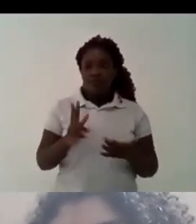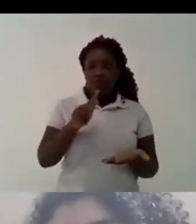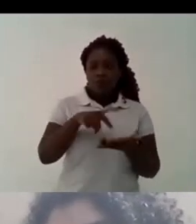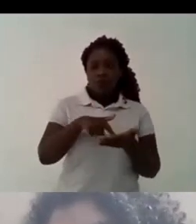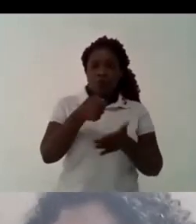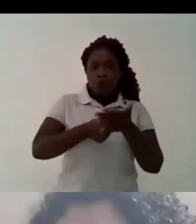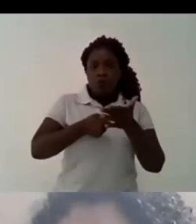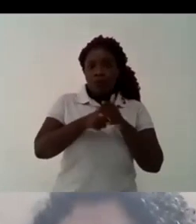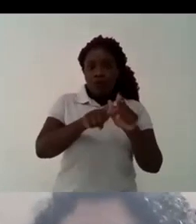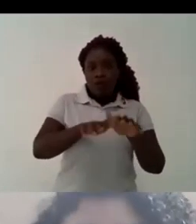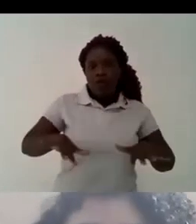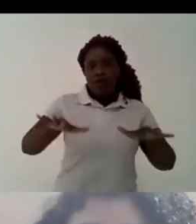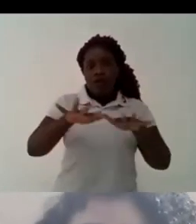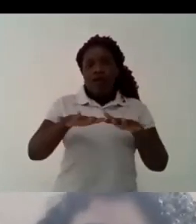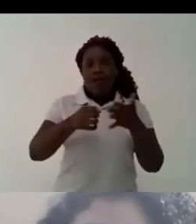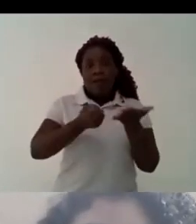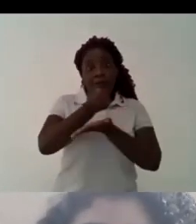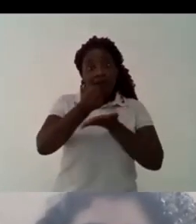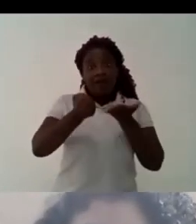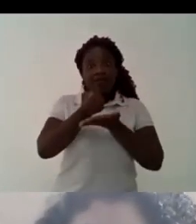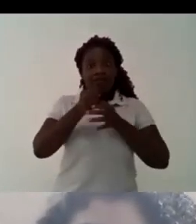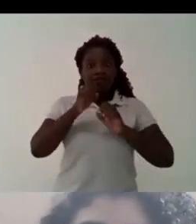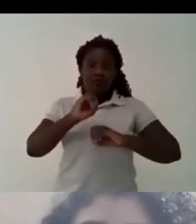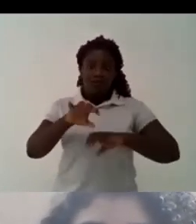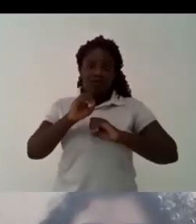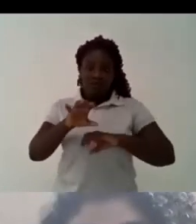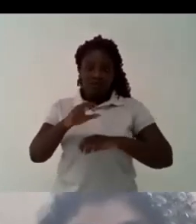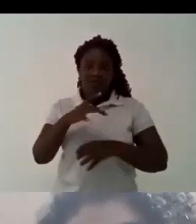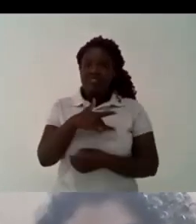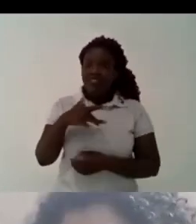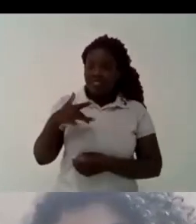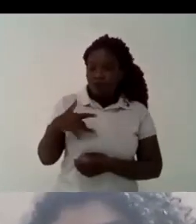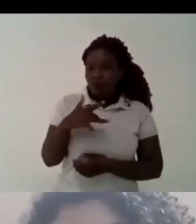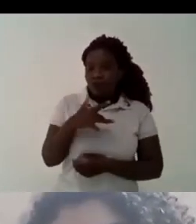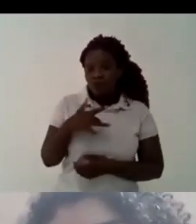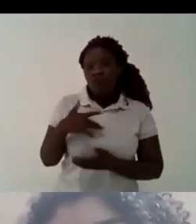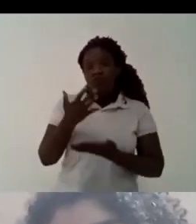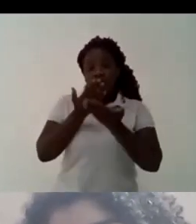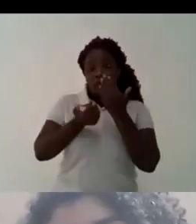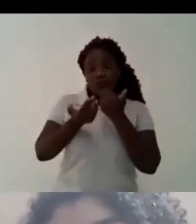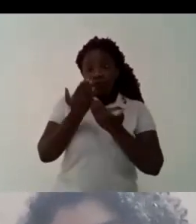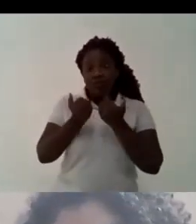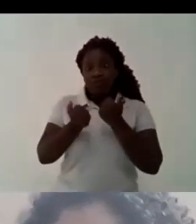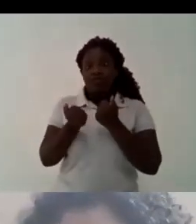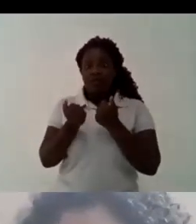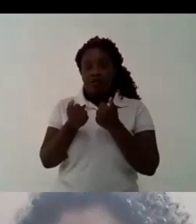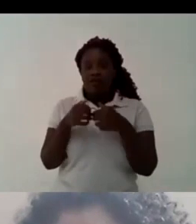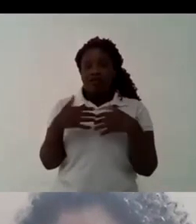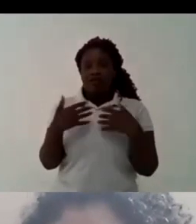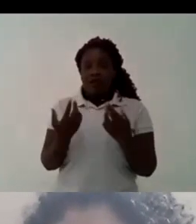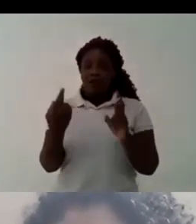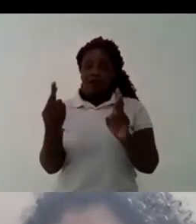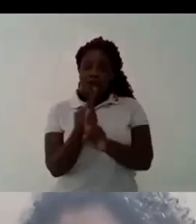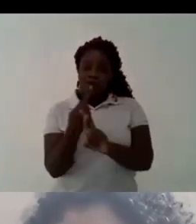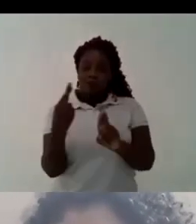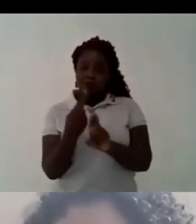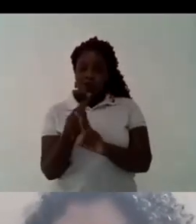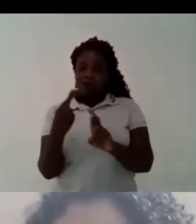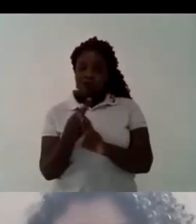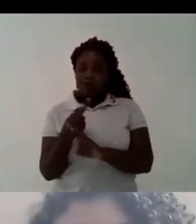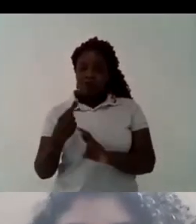that we are just fighting for our territories but the fight for our territories is also